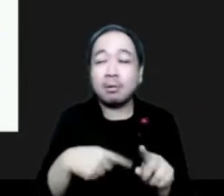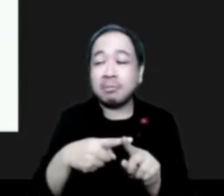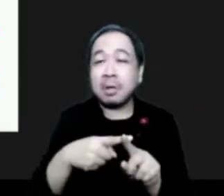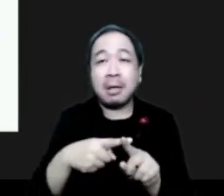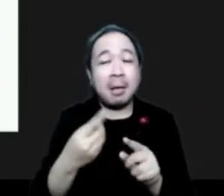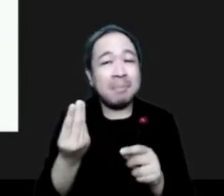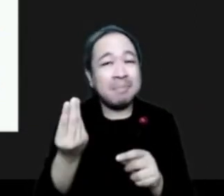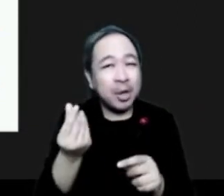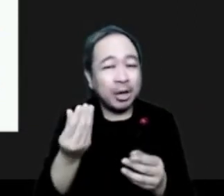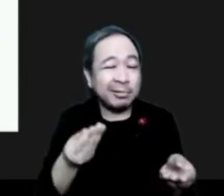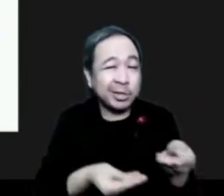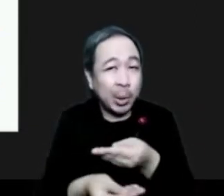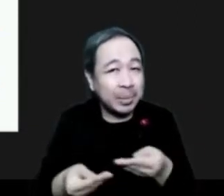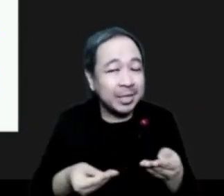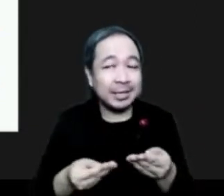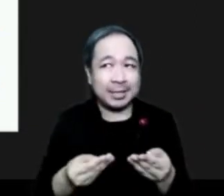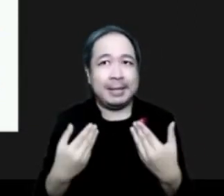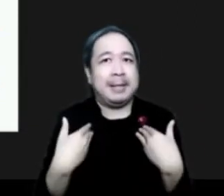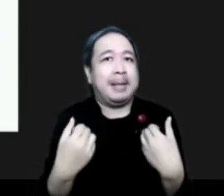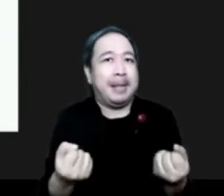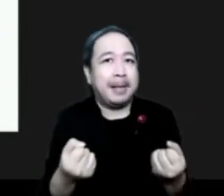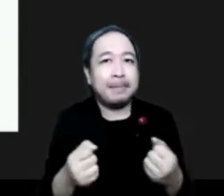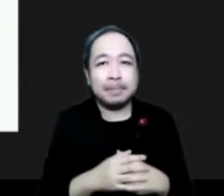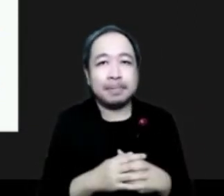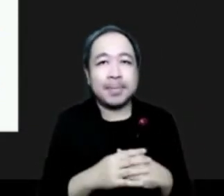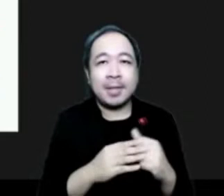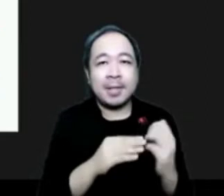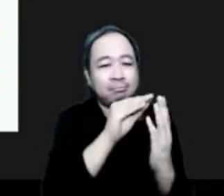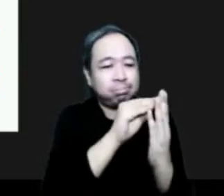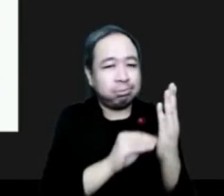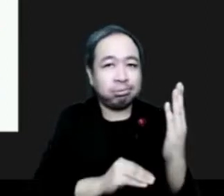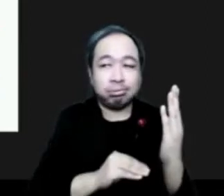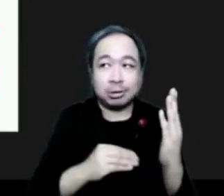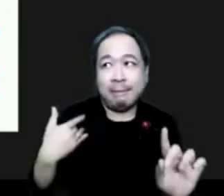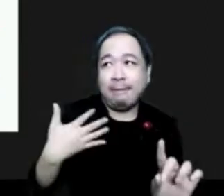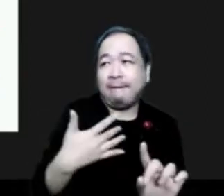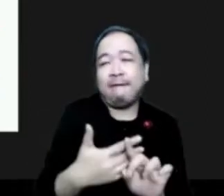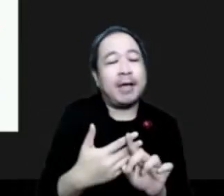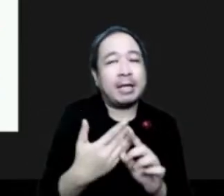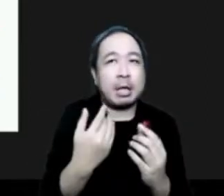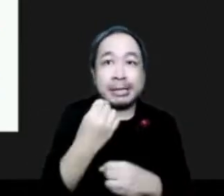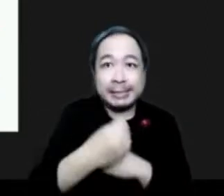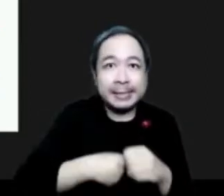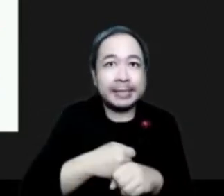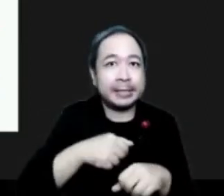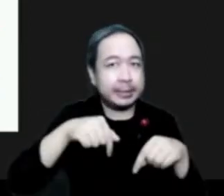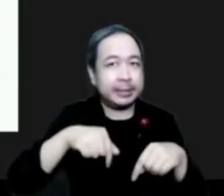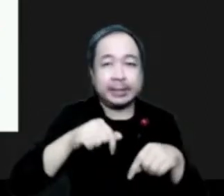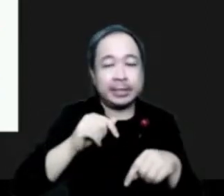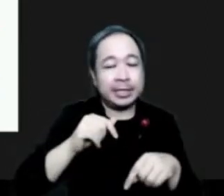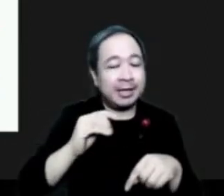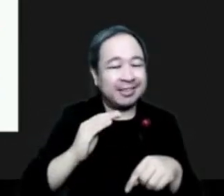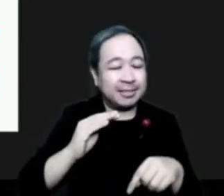take a look into recorded wildfires over the last few decades in North America, we can see that there is an increasing trend of